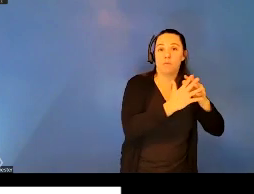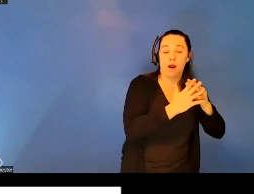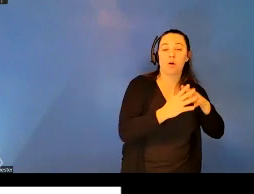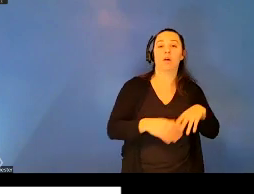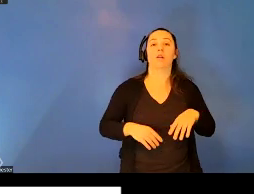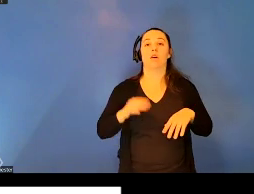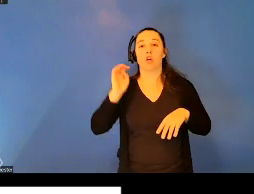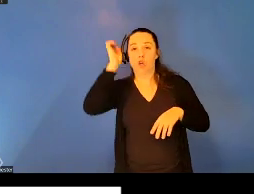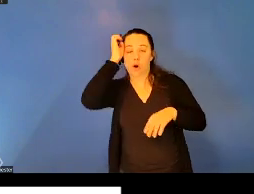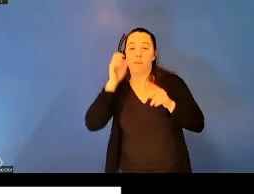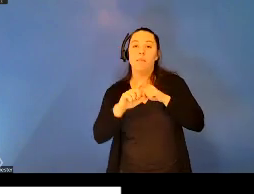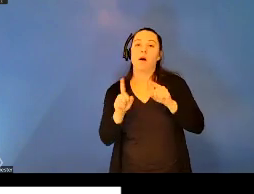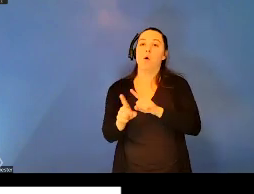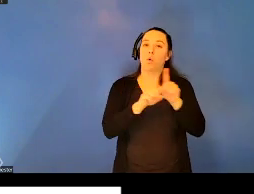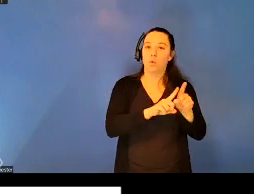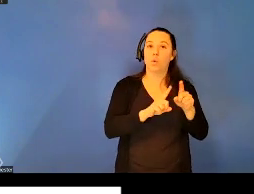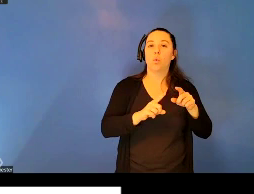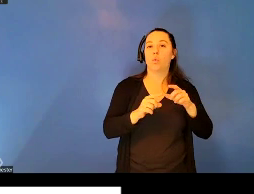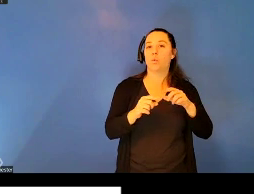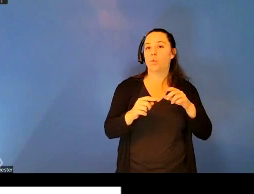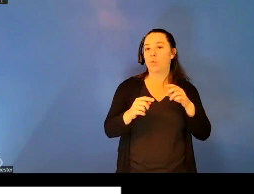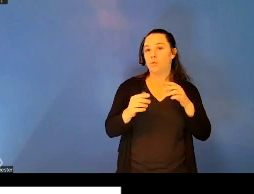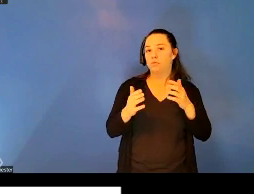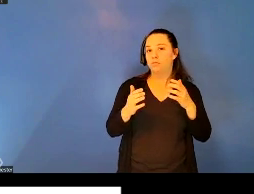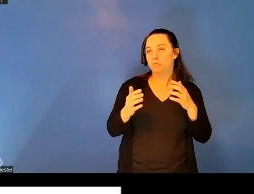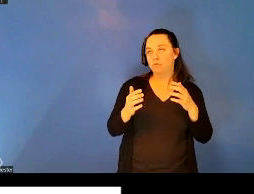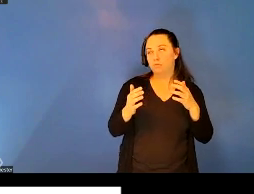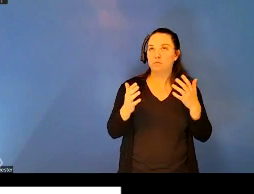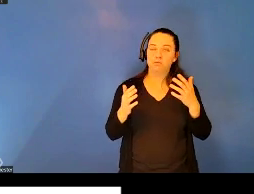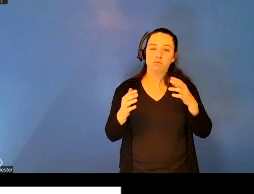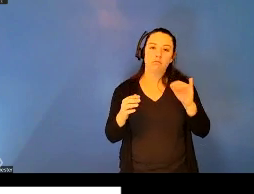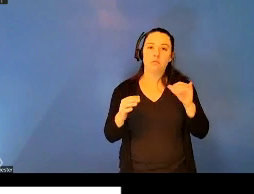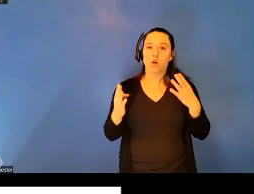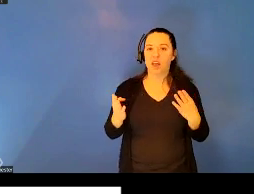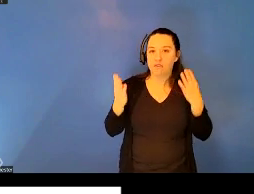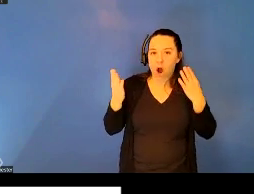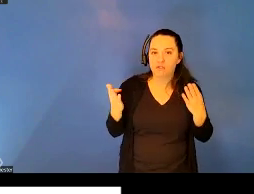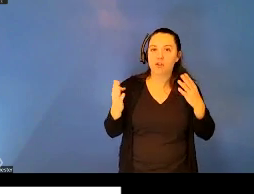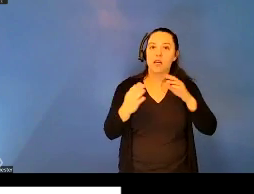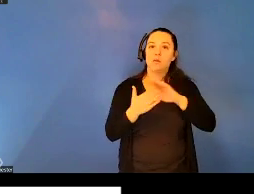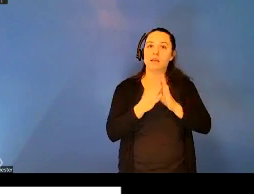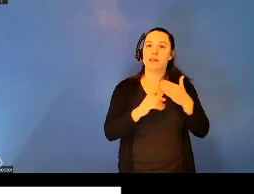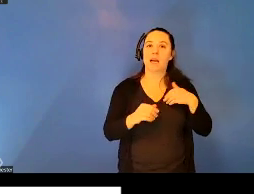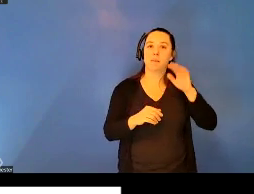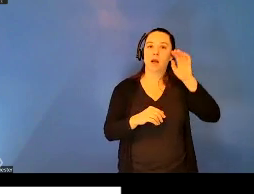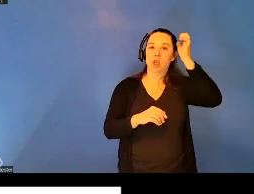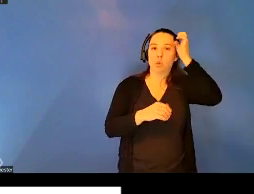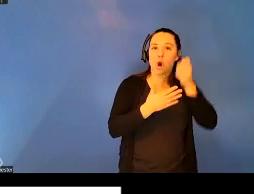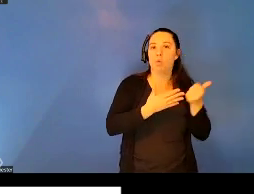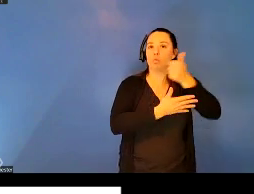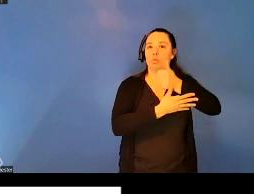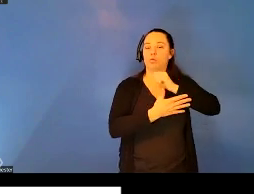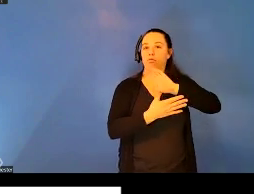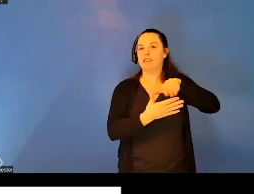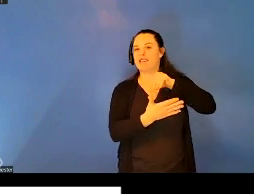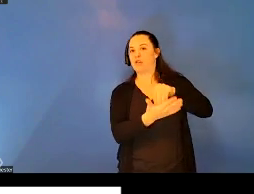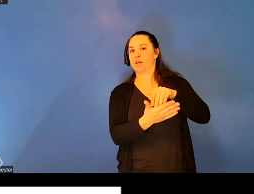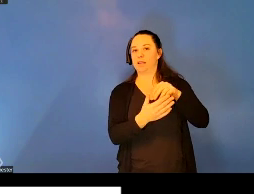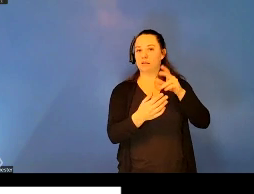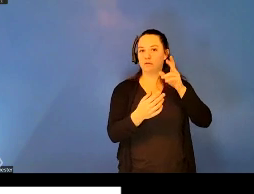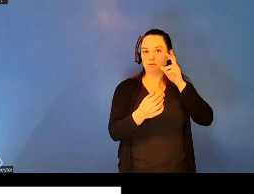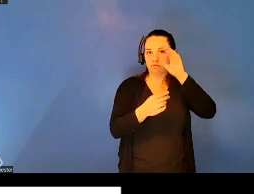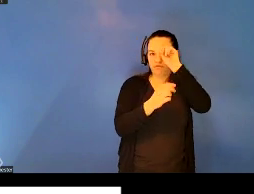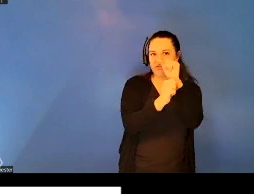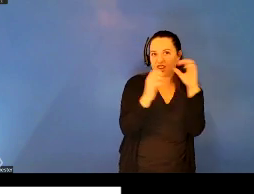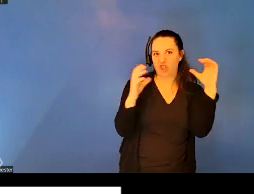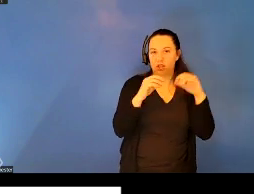act as a sort of authoring, um, what's become a Eurocentric vision of modernity into being. And for this, um,